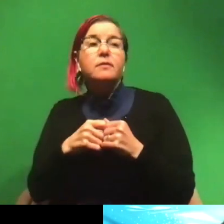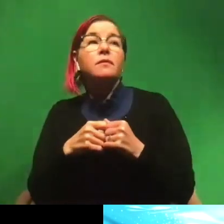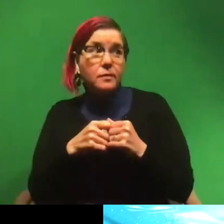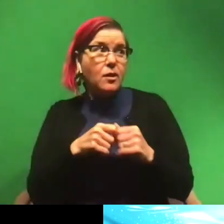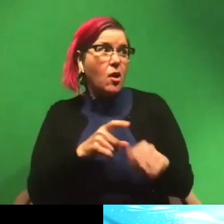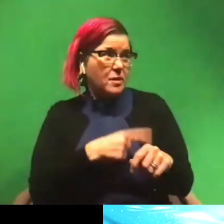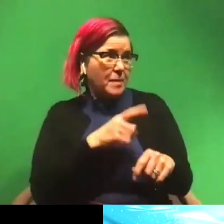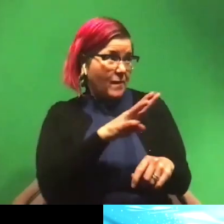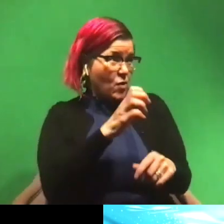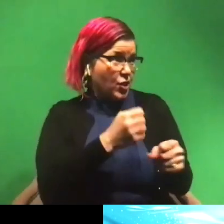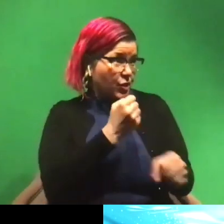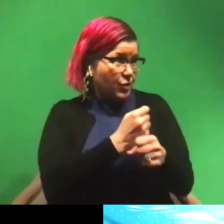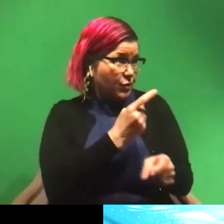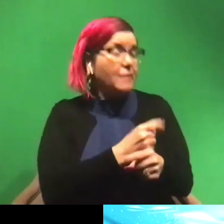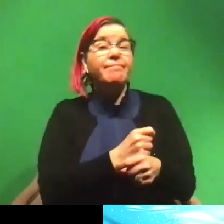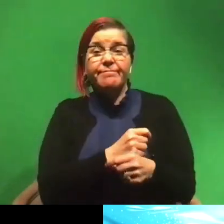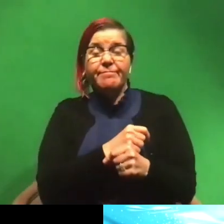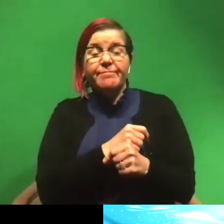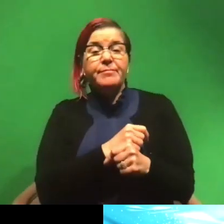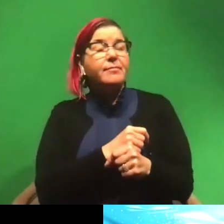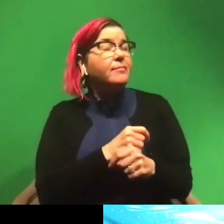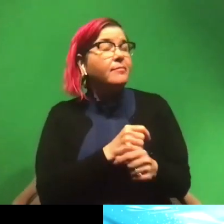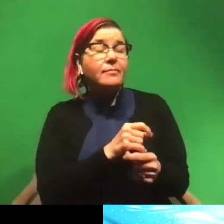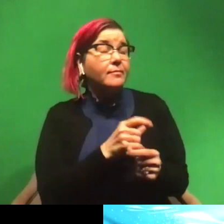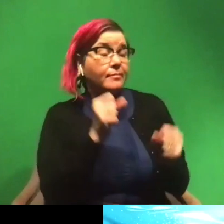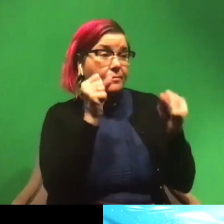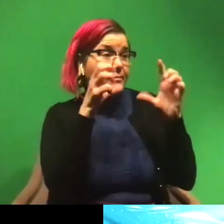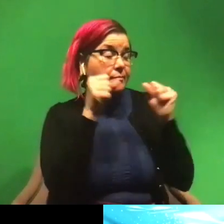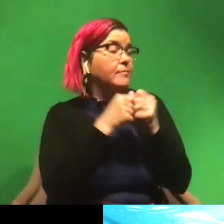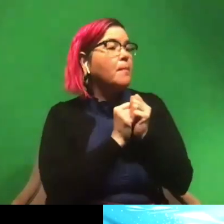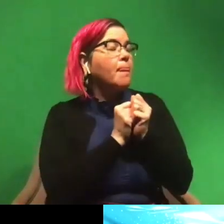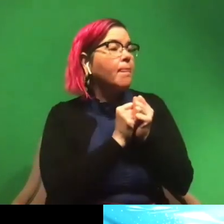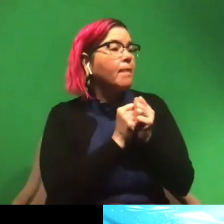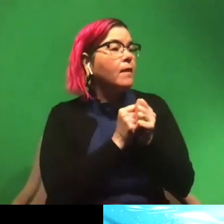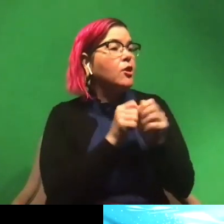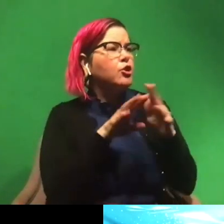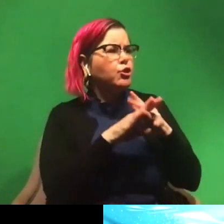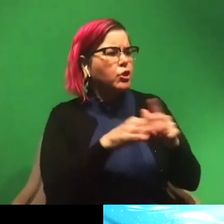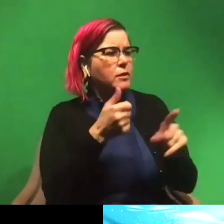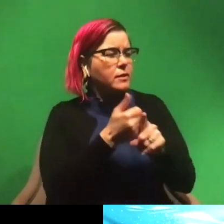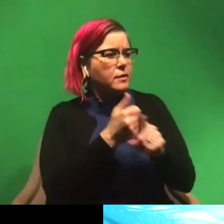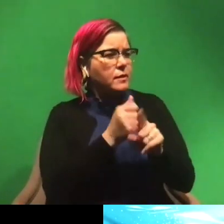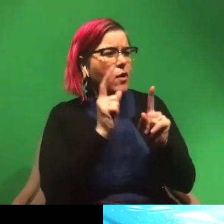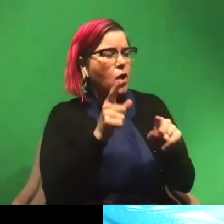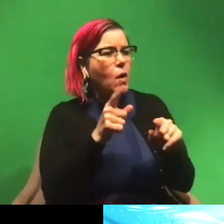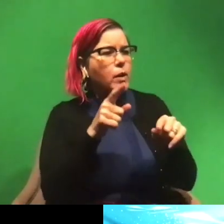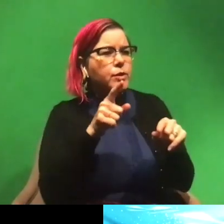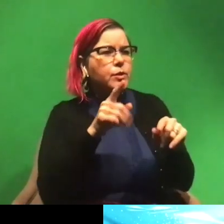like 400 years or something. Unbelievable. Um, let's see, do sharks ever go into shallow water?